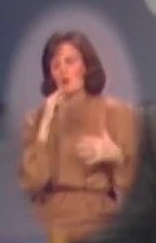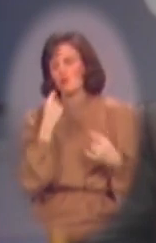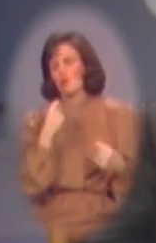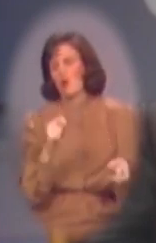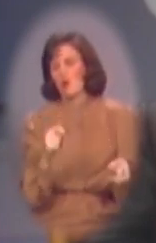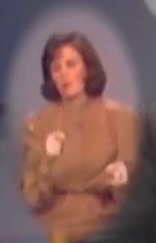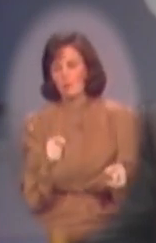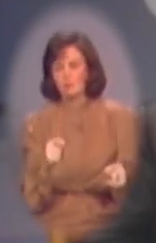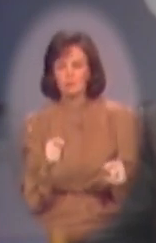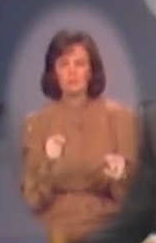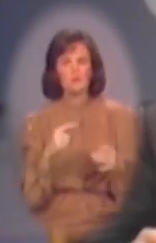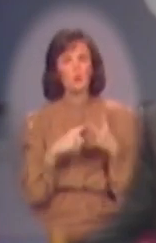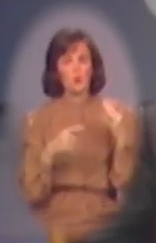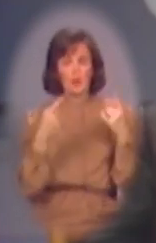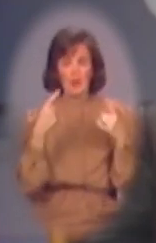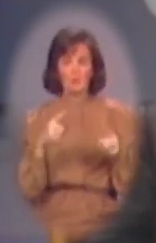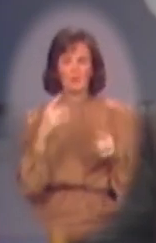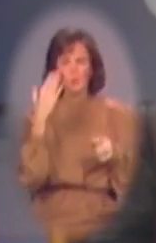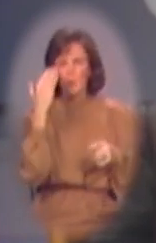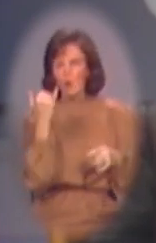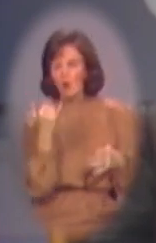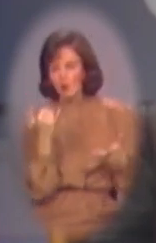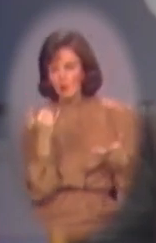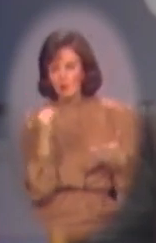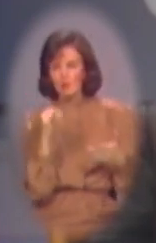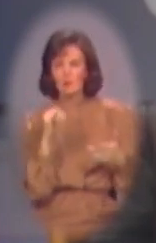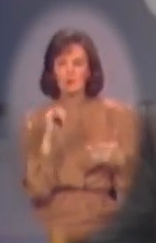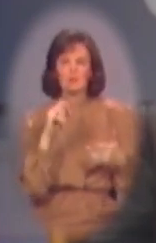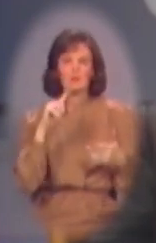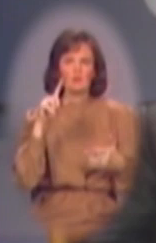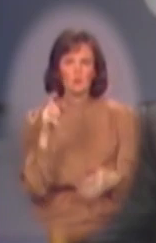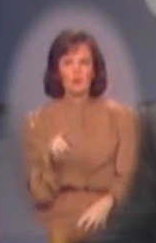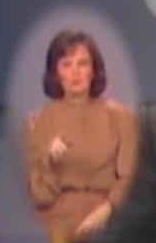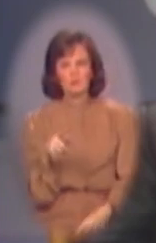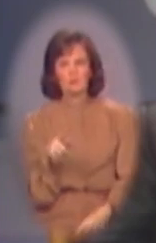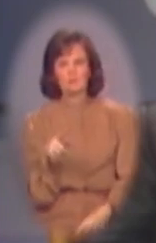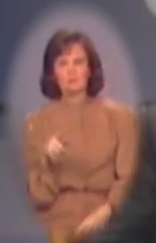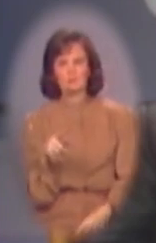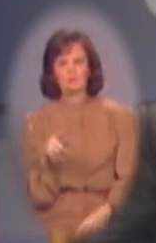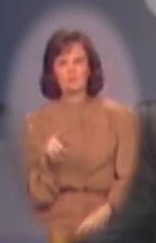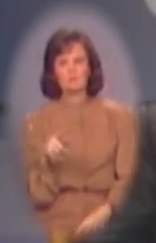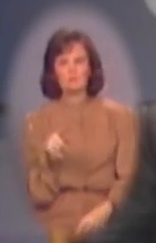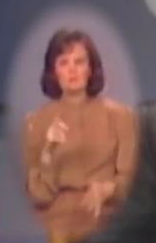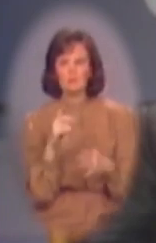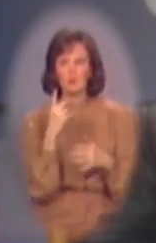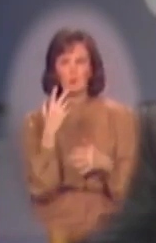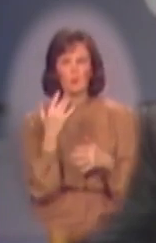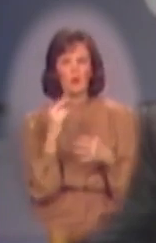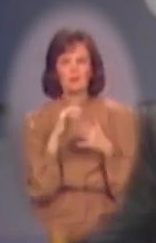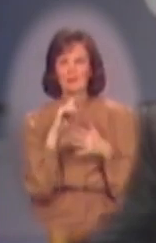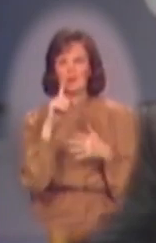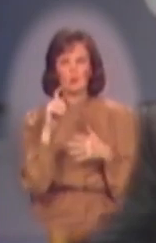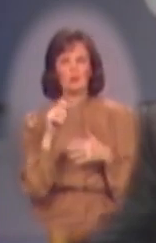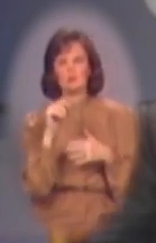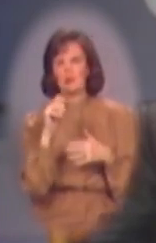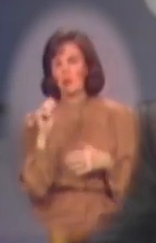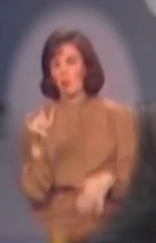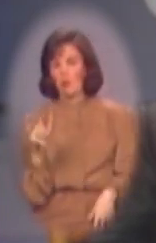trying. Uh, what has happened? Why is the question, uh, uh, a question at all?